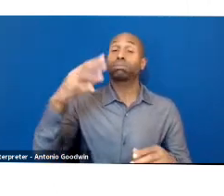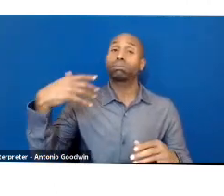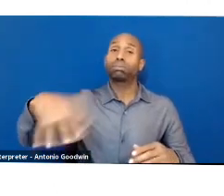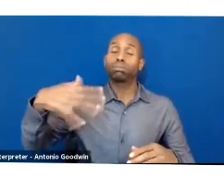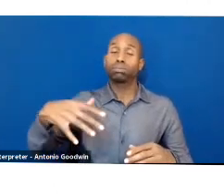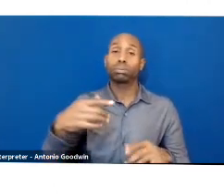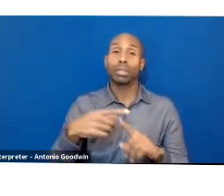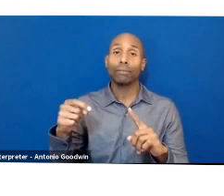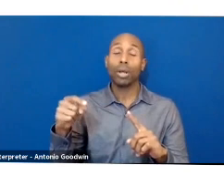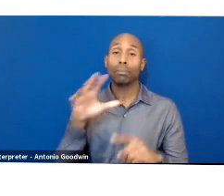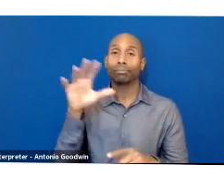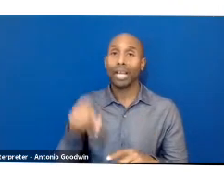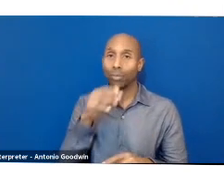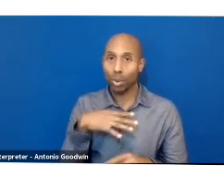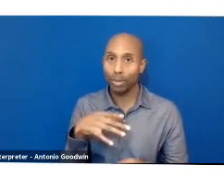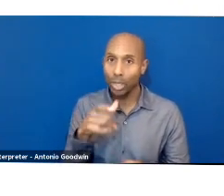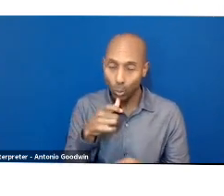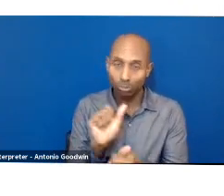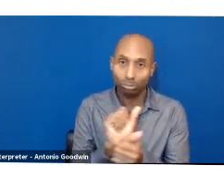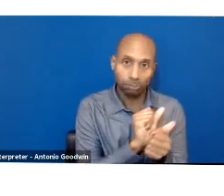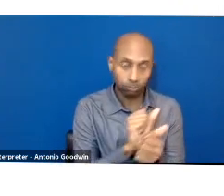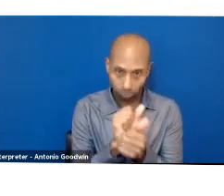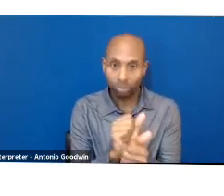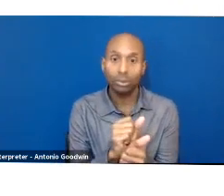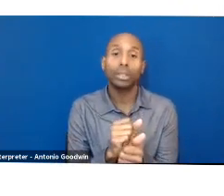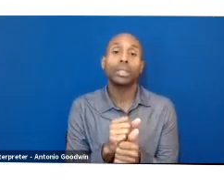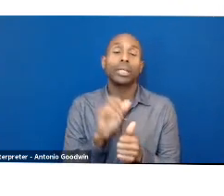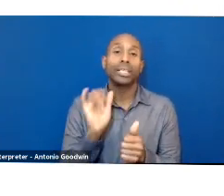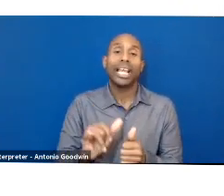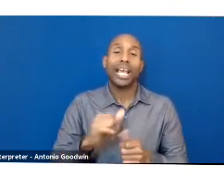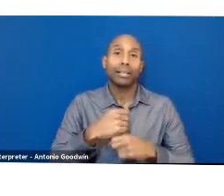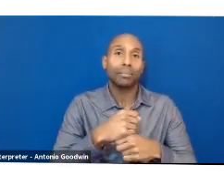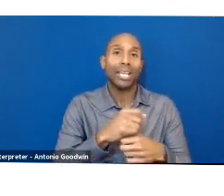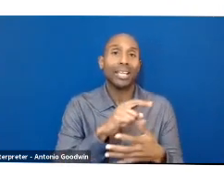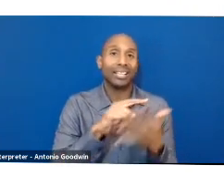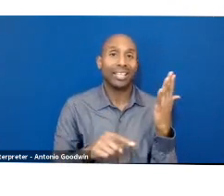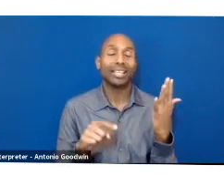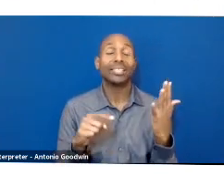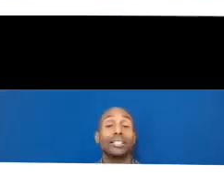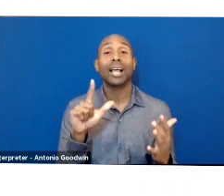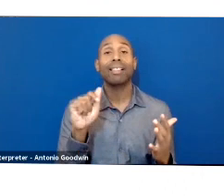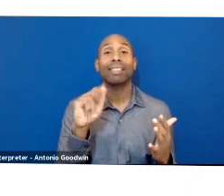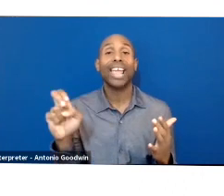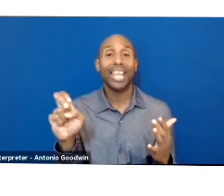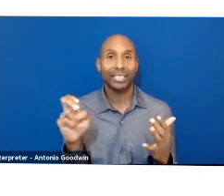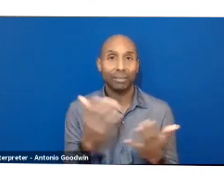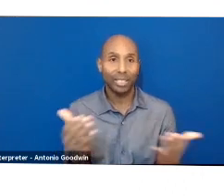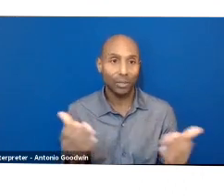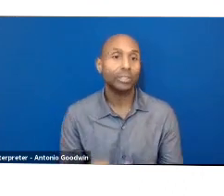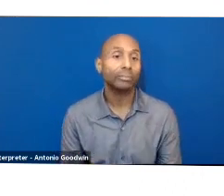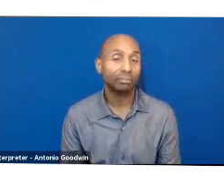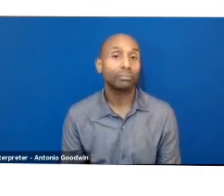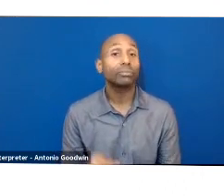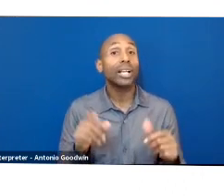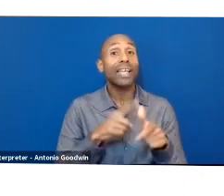women along with these Indigenous practices that created this lace-like material that enslaved African women were able to